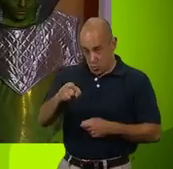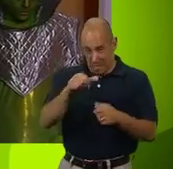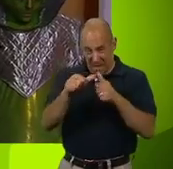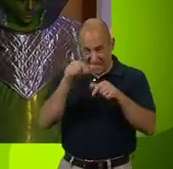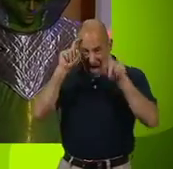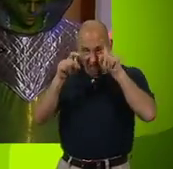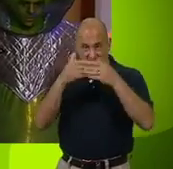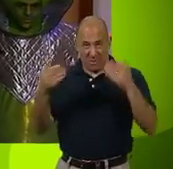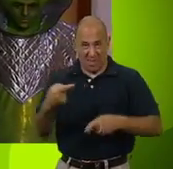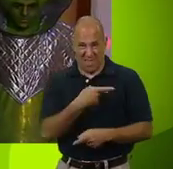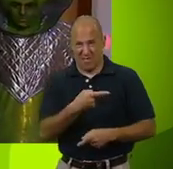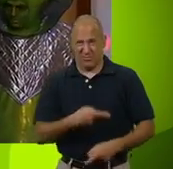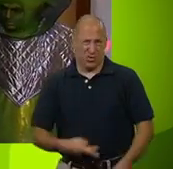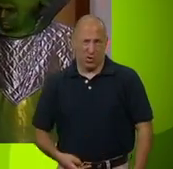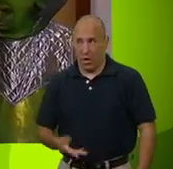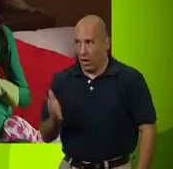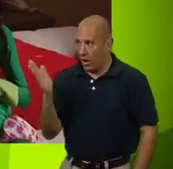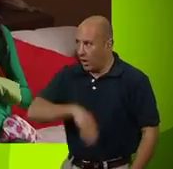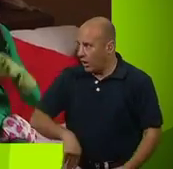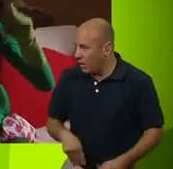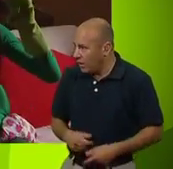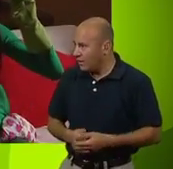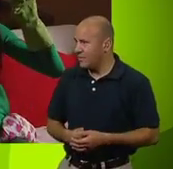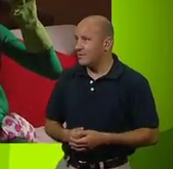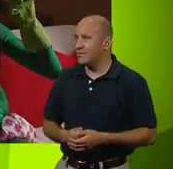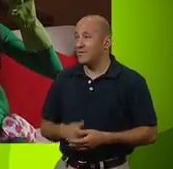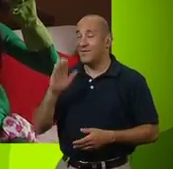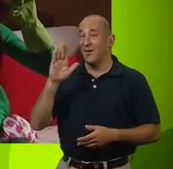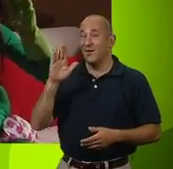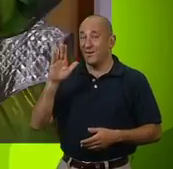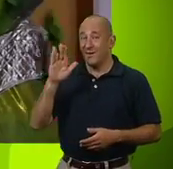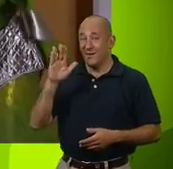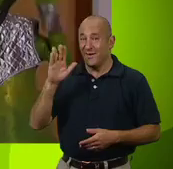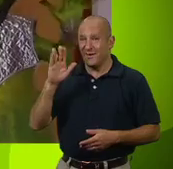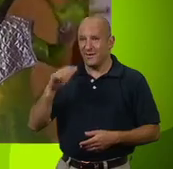more convincing alien than these two losers. Tantu Bantu.